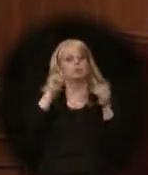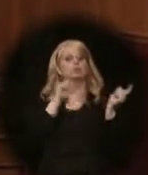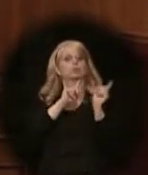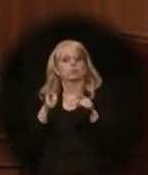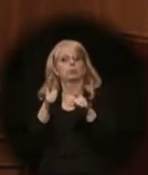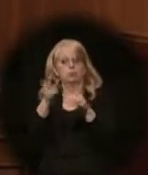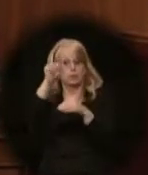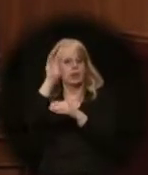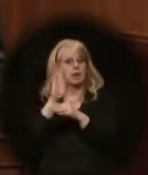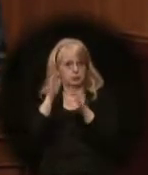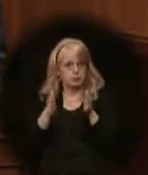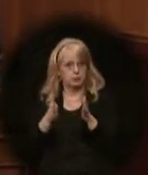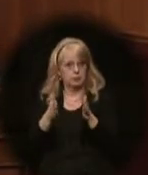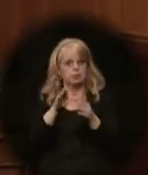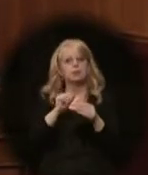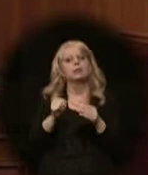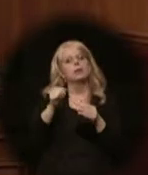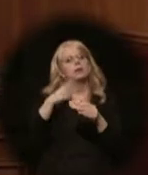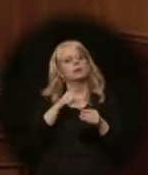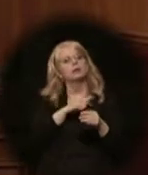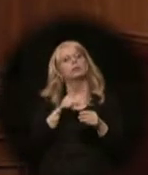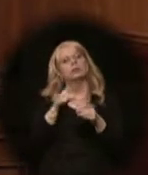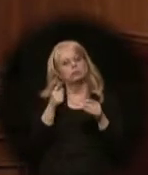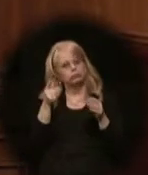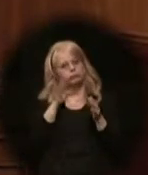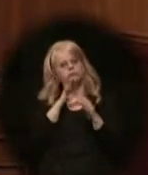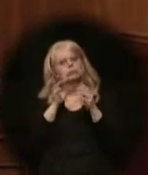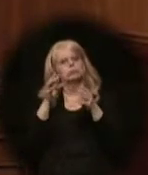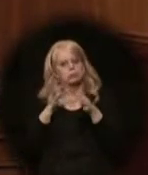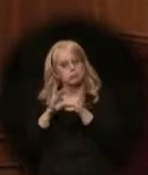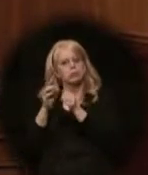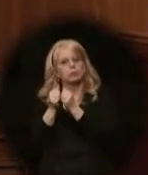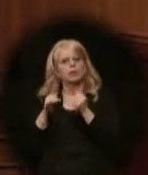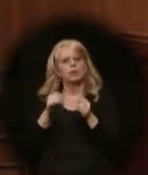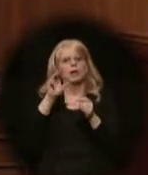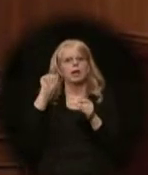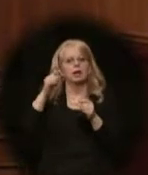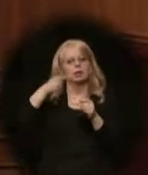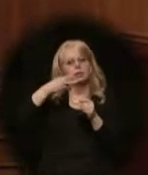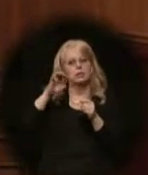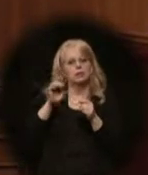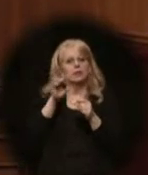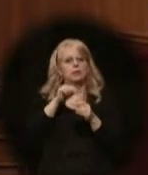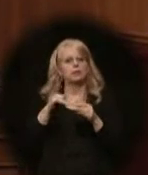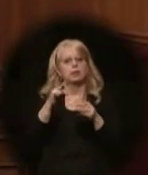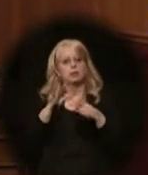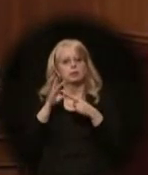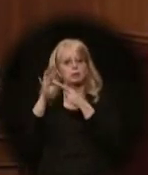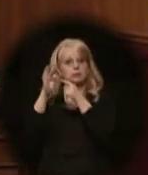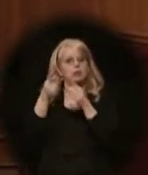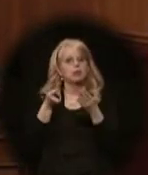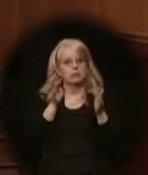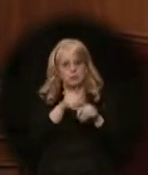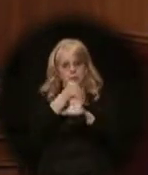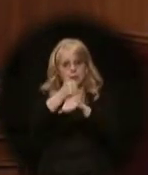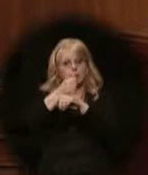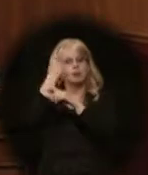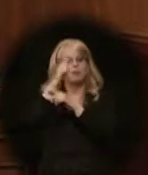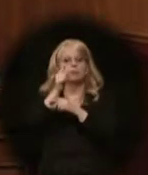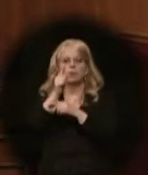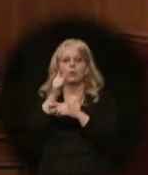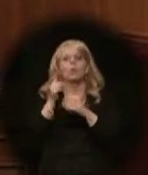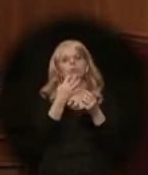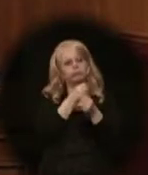The legislature wisely addressed this in creating AGDC. AGDC is uniquely positioned to be our ace in the hole.